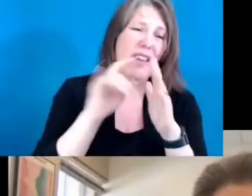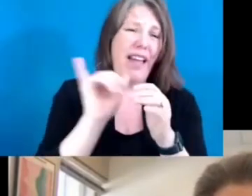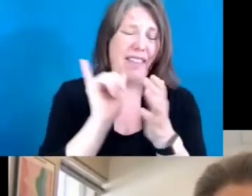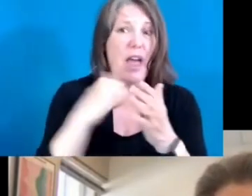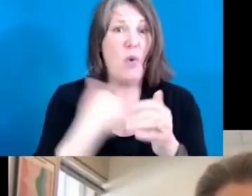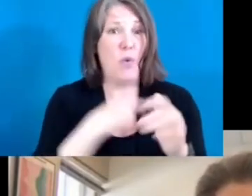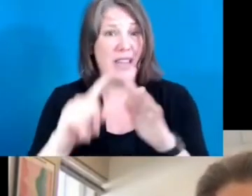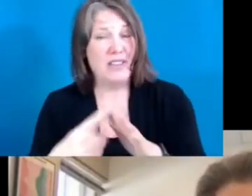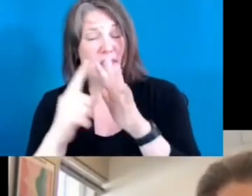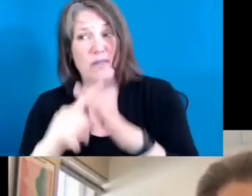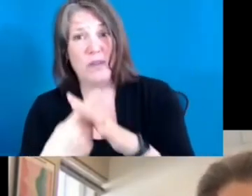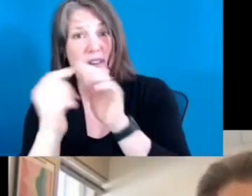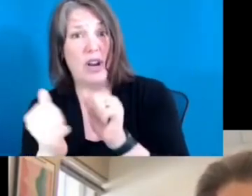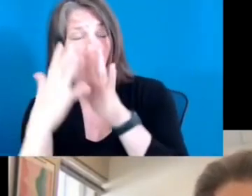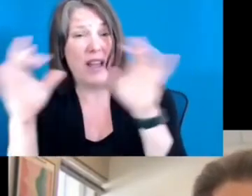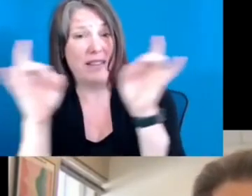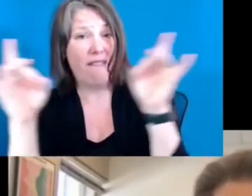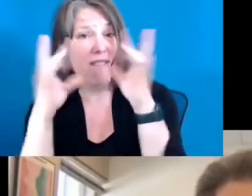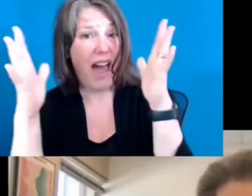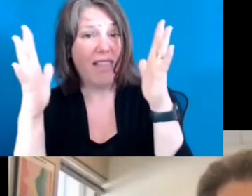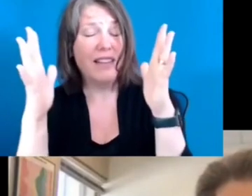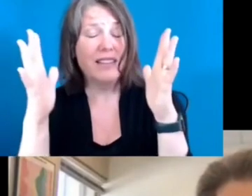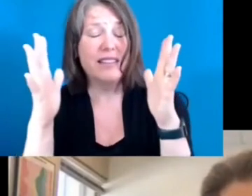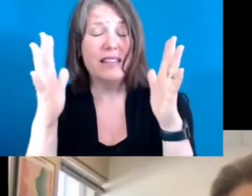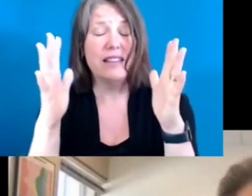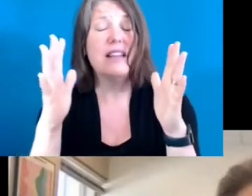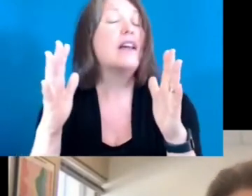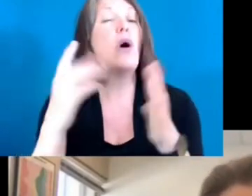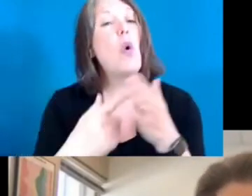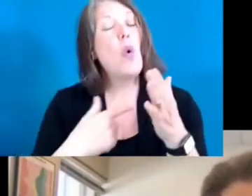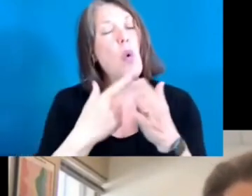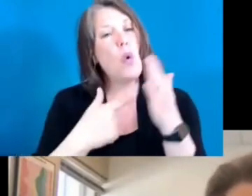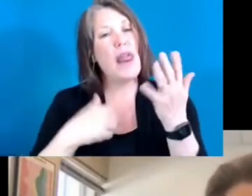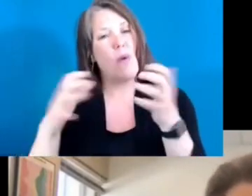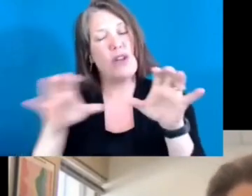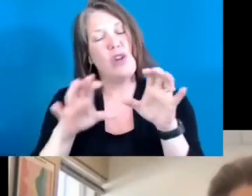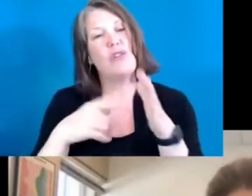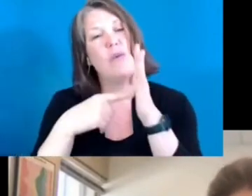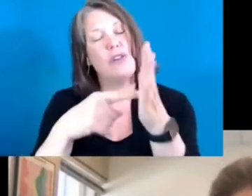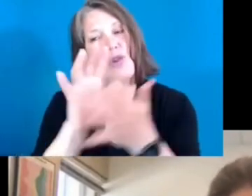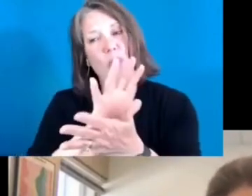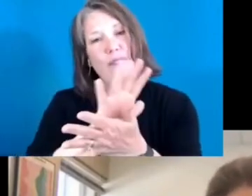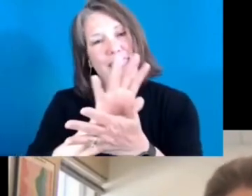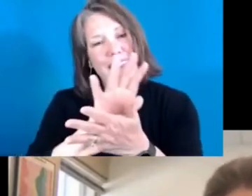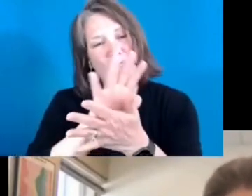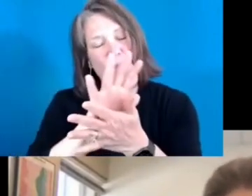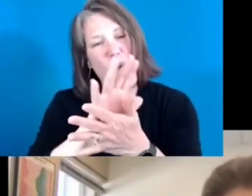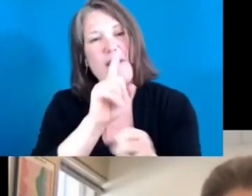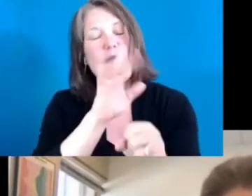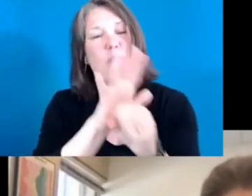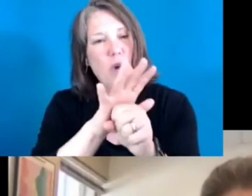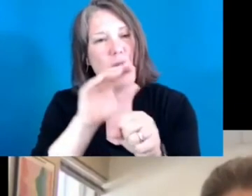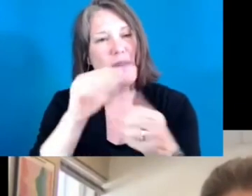addressing violence as Mark just mentioned. And so what I want to do is I want to show you a video of Promise